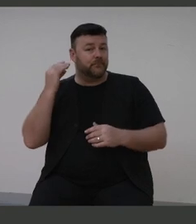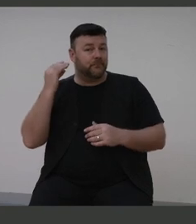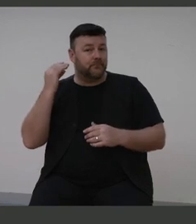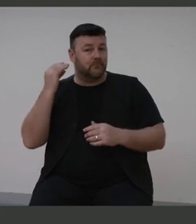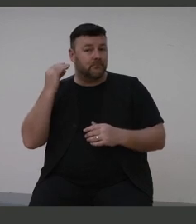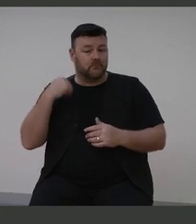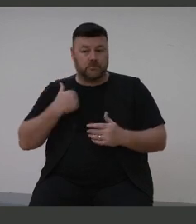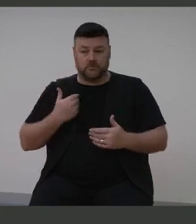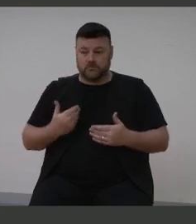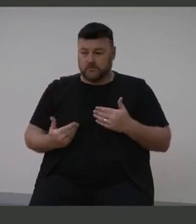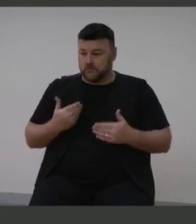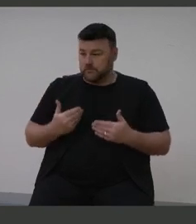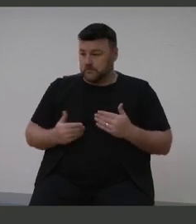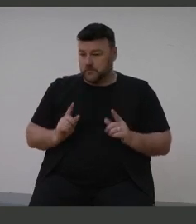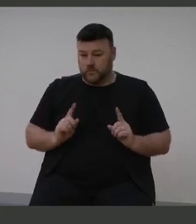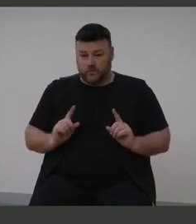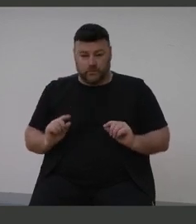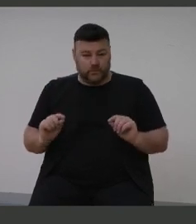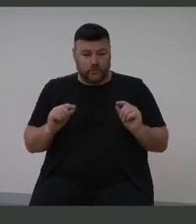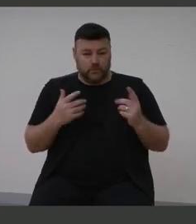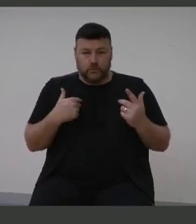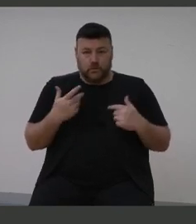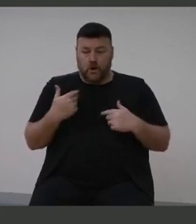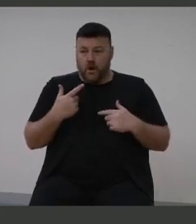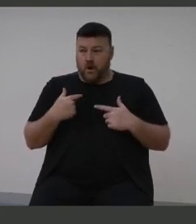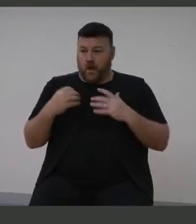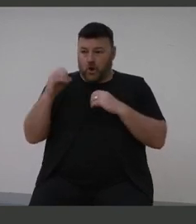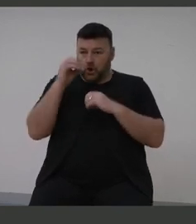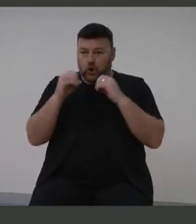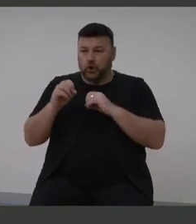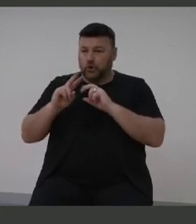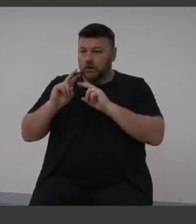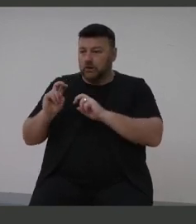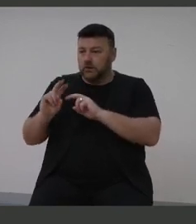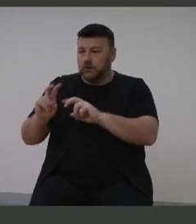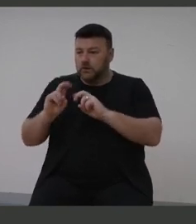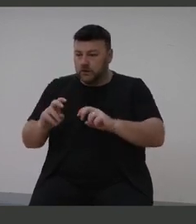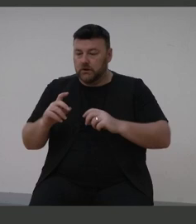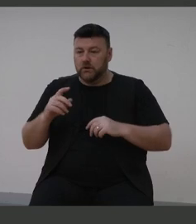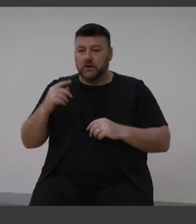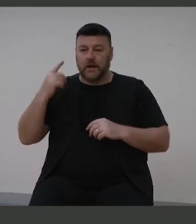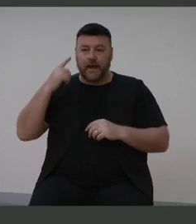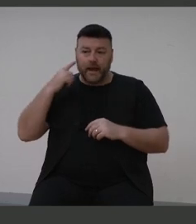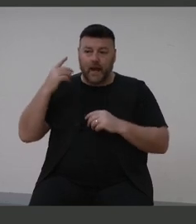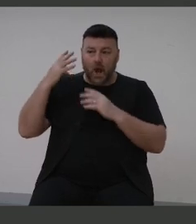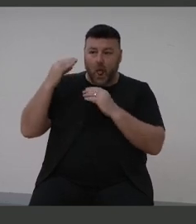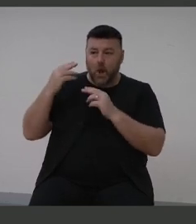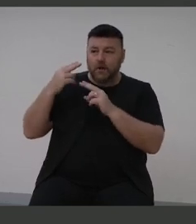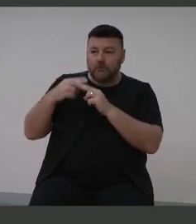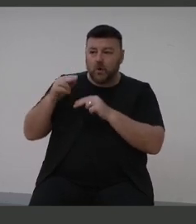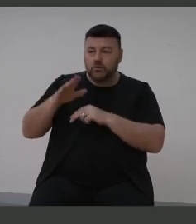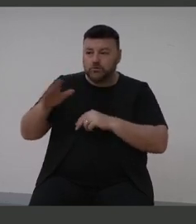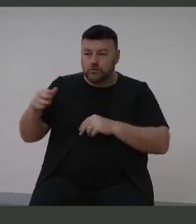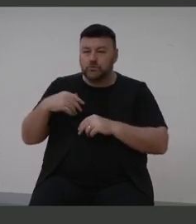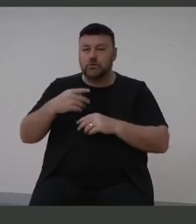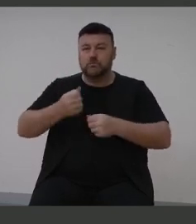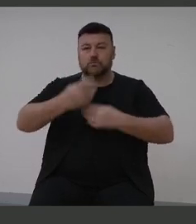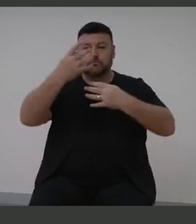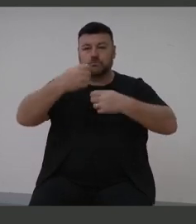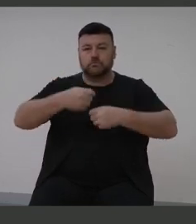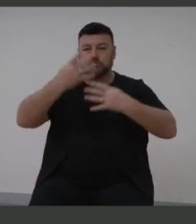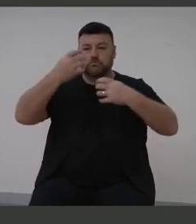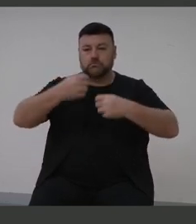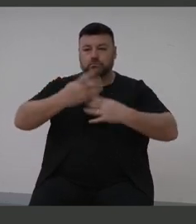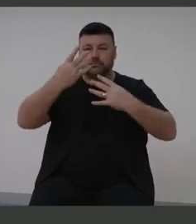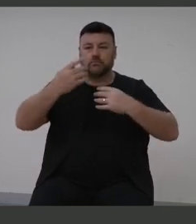I didn't know what to expect. And I kept getting on Google, and I was Googling hearing loss in children. And every time I'd Google hearing loss, cochlear kept